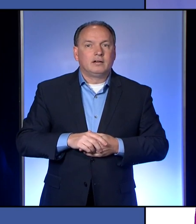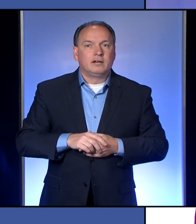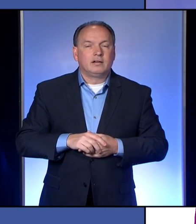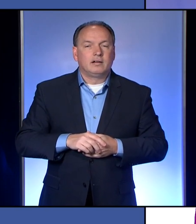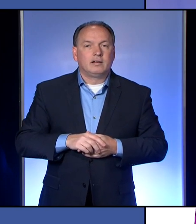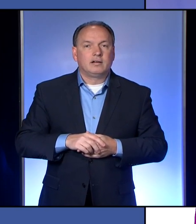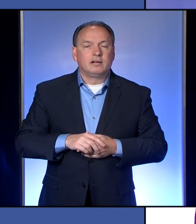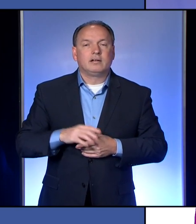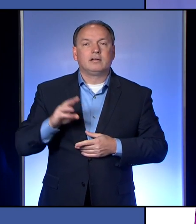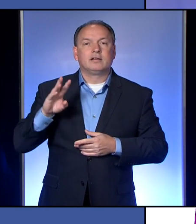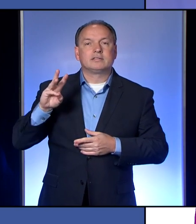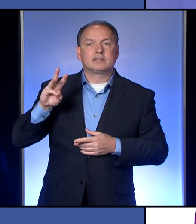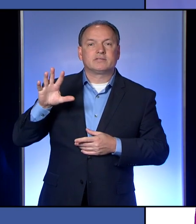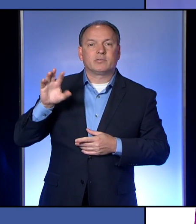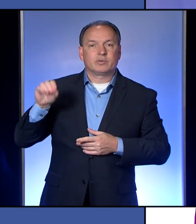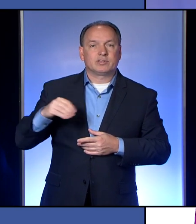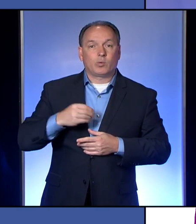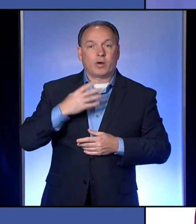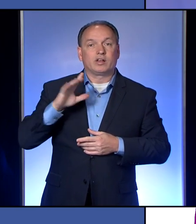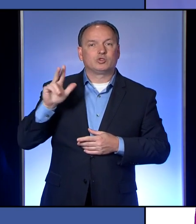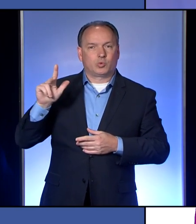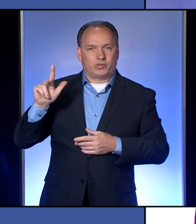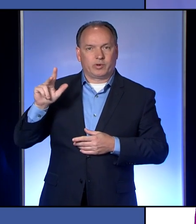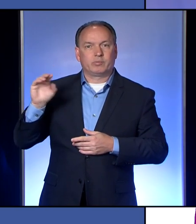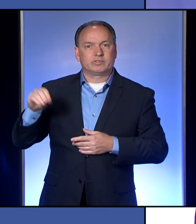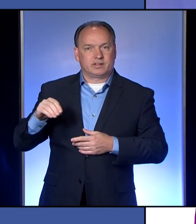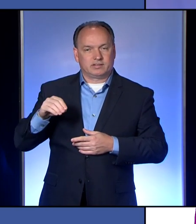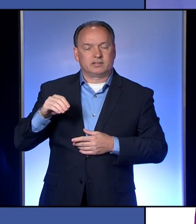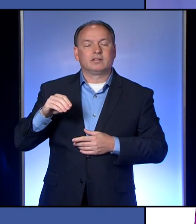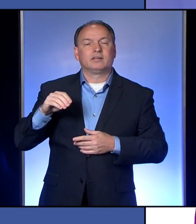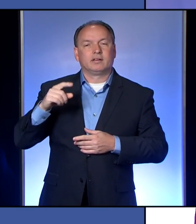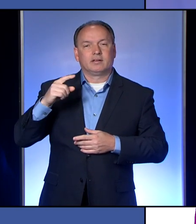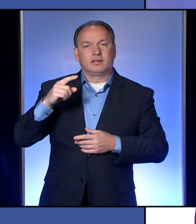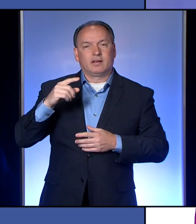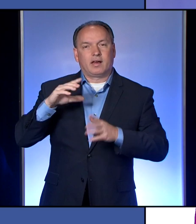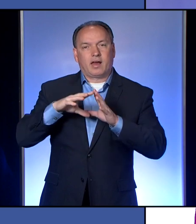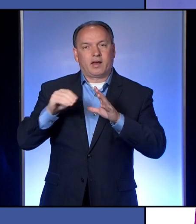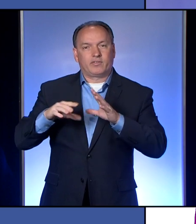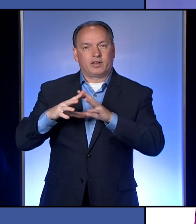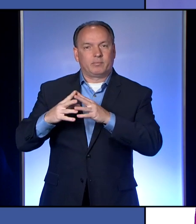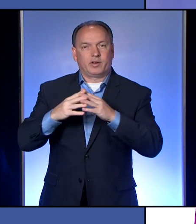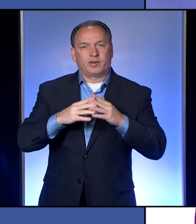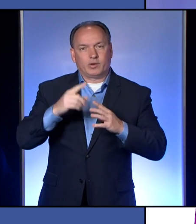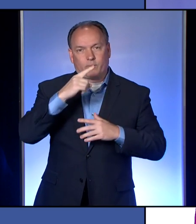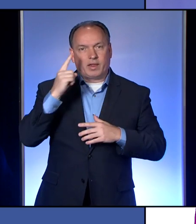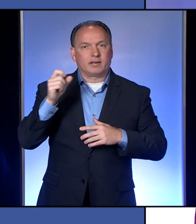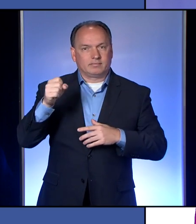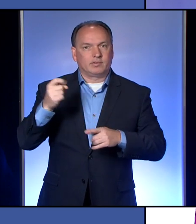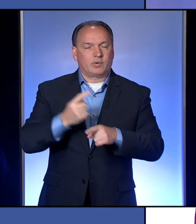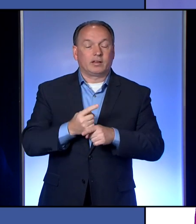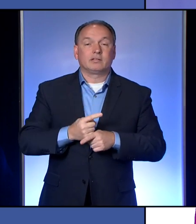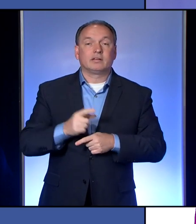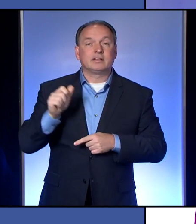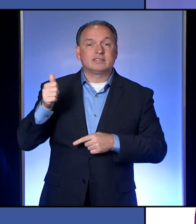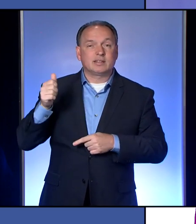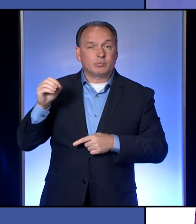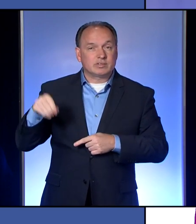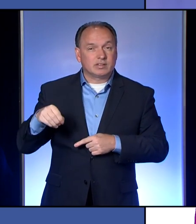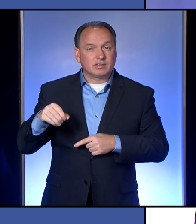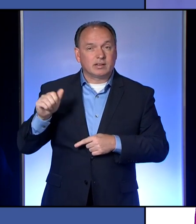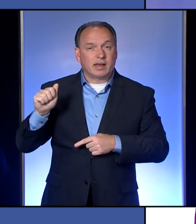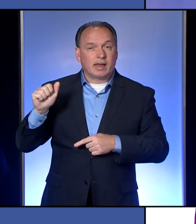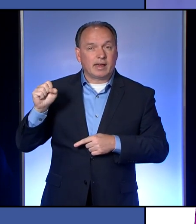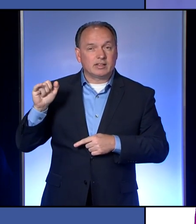Uh, 65% are white, 23% African American or black. Uh, and 10% are